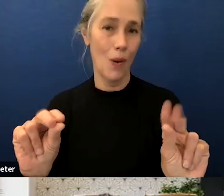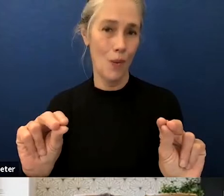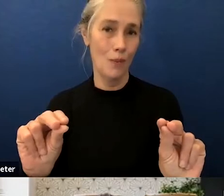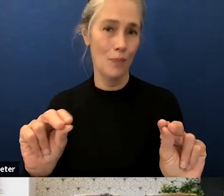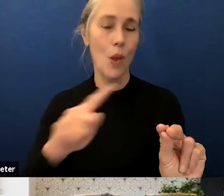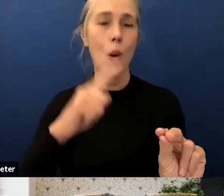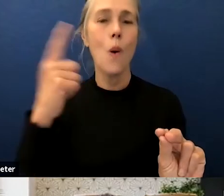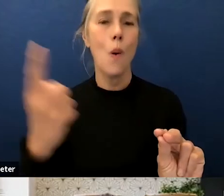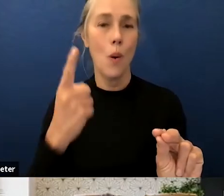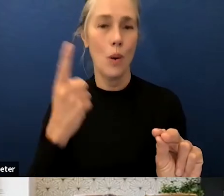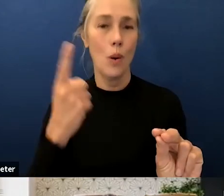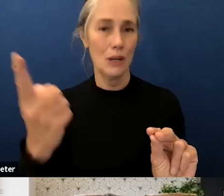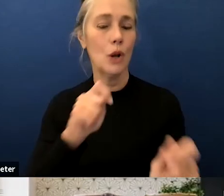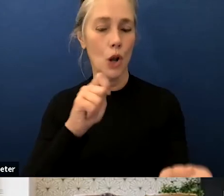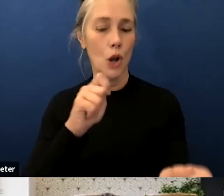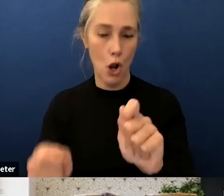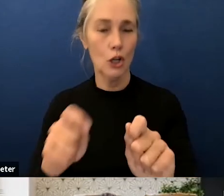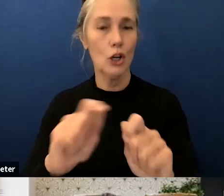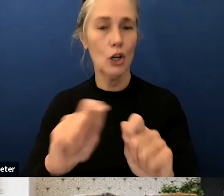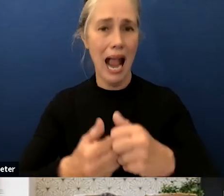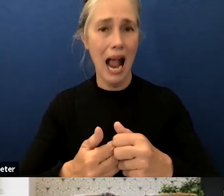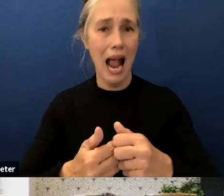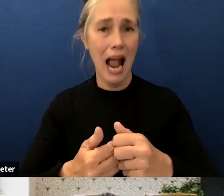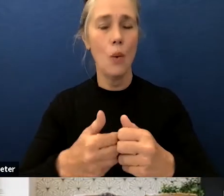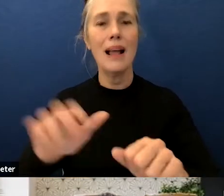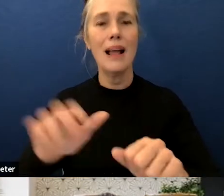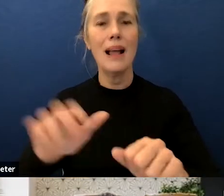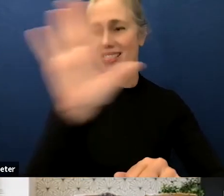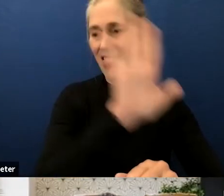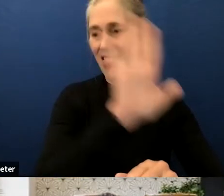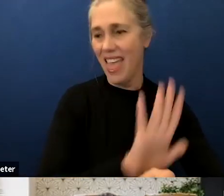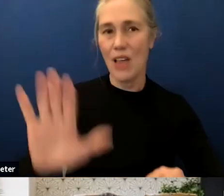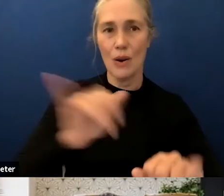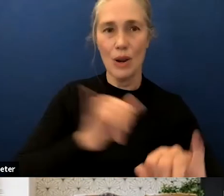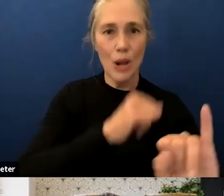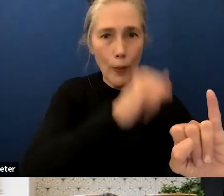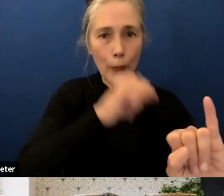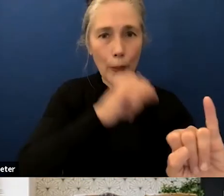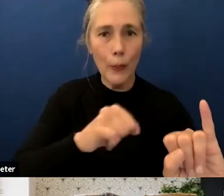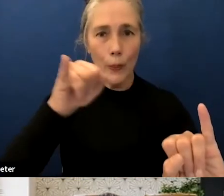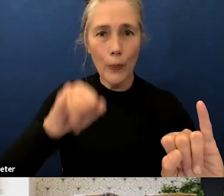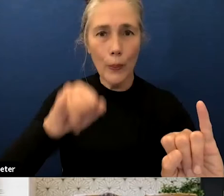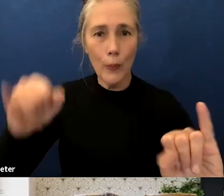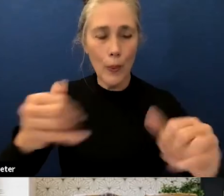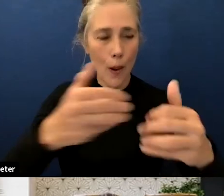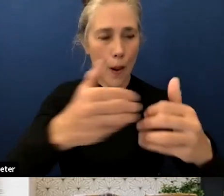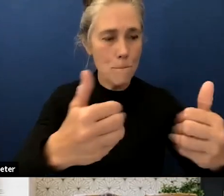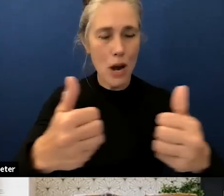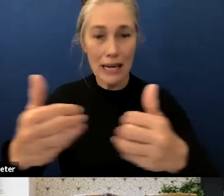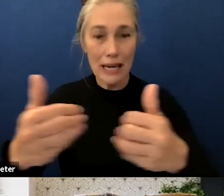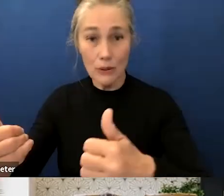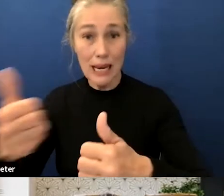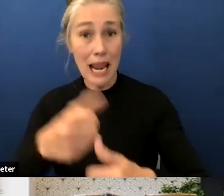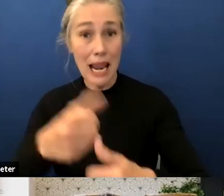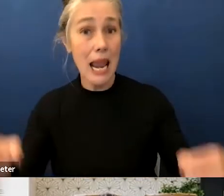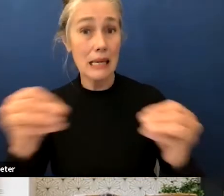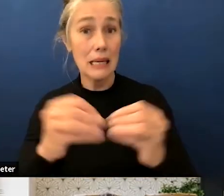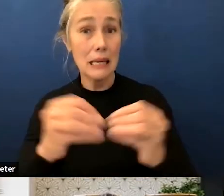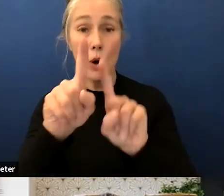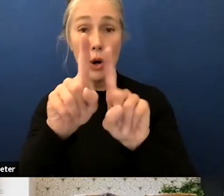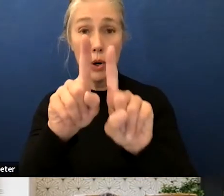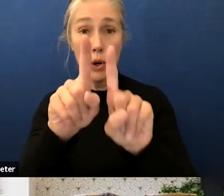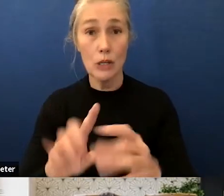thank you any other questions for mr price or mr newell